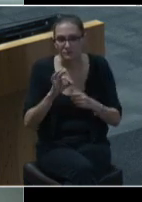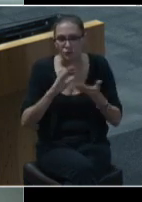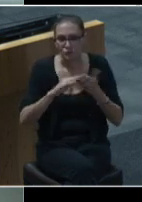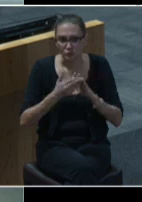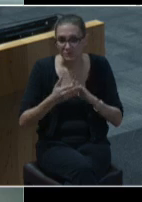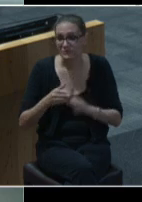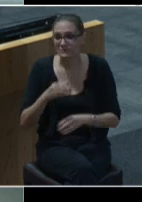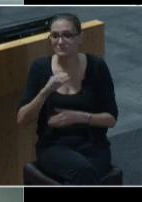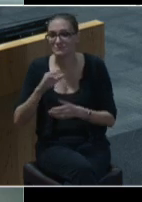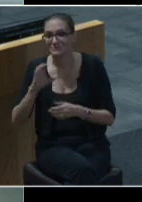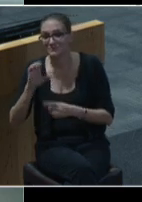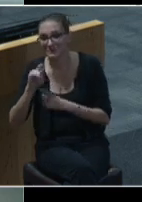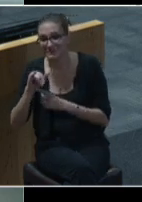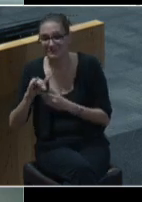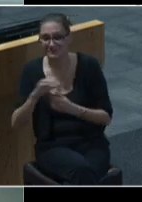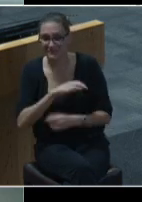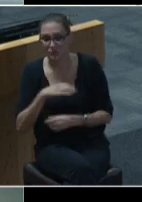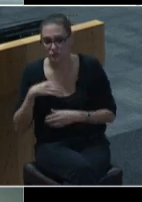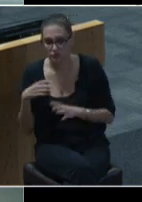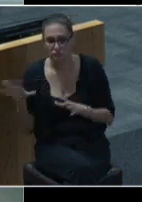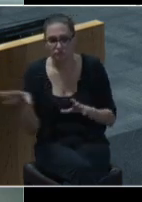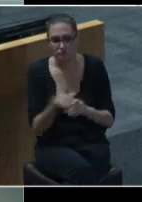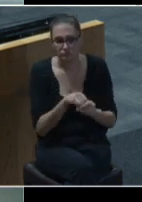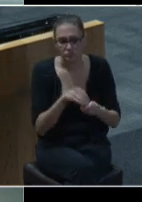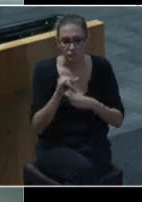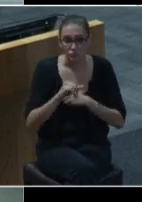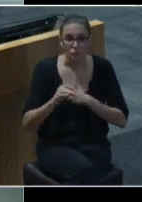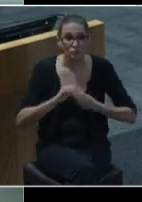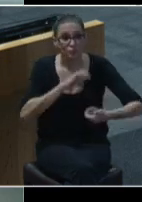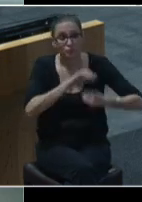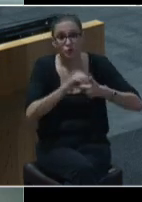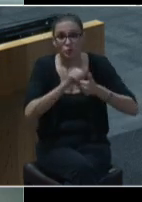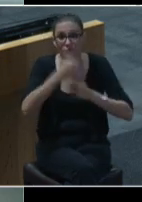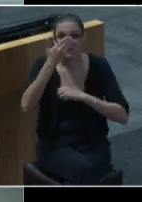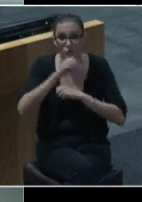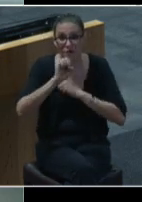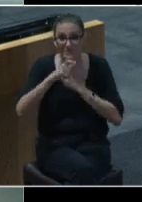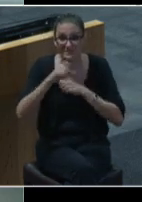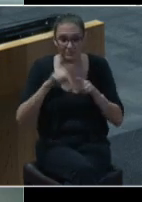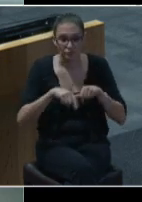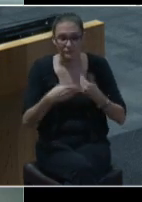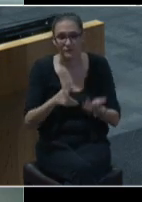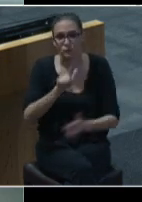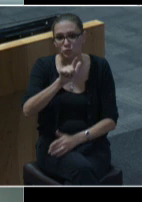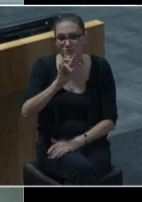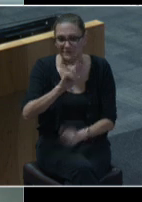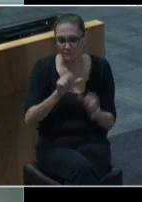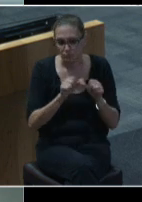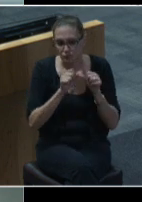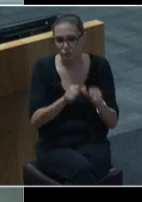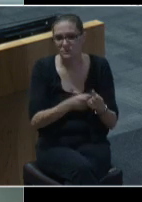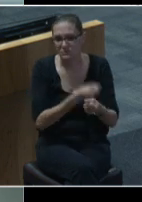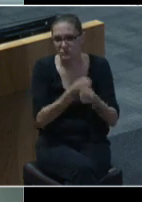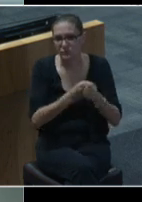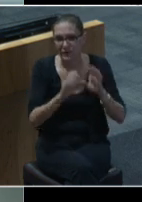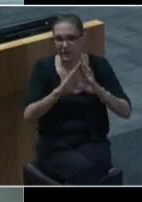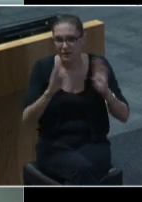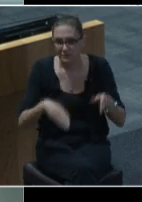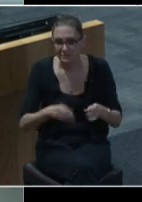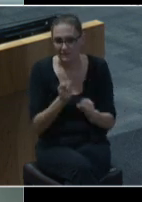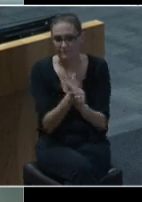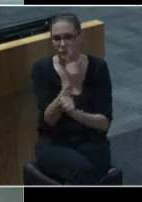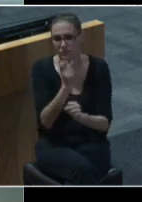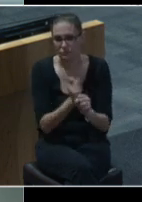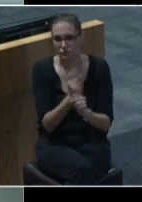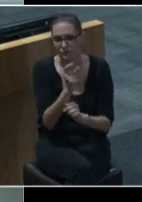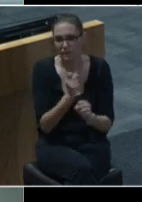partnering with front steps to provide 27 units of permanent supportive housing annually